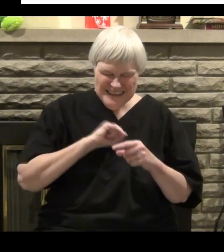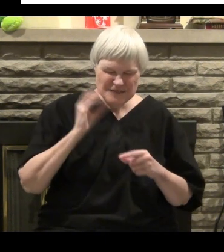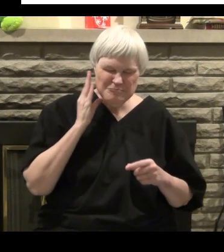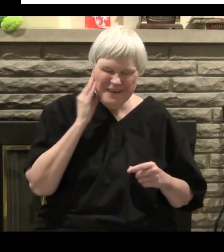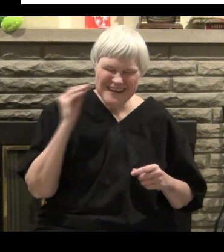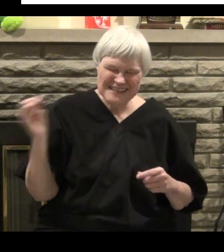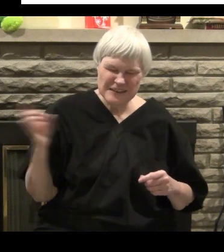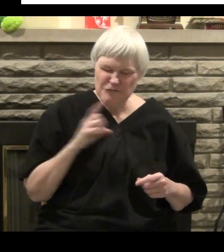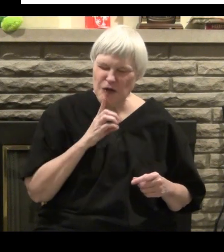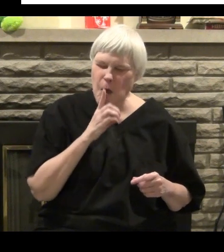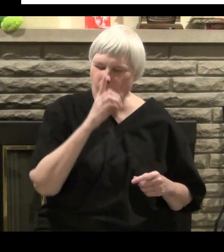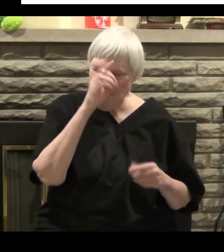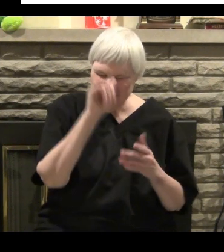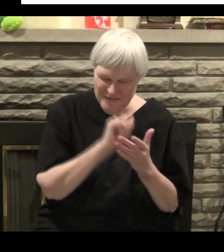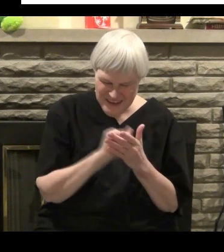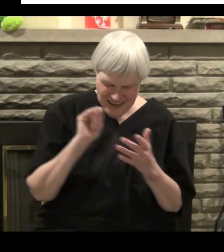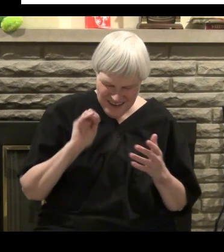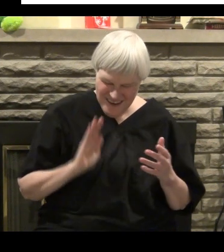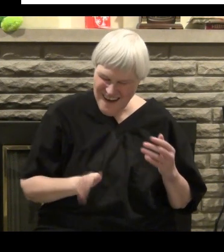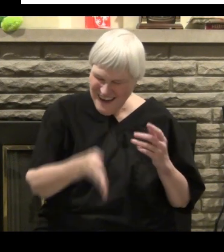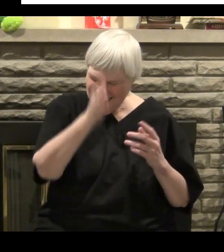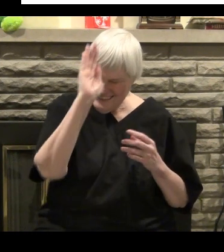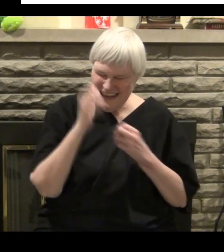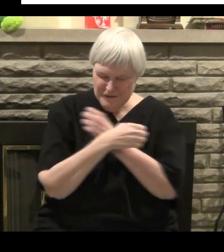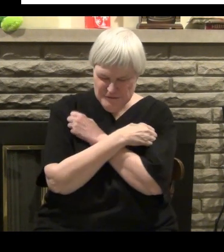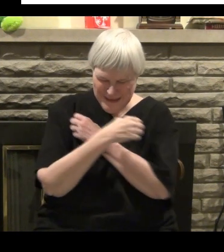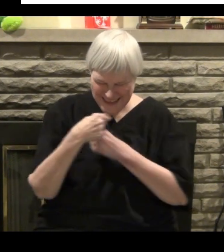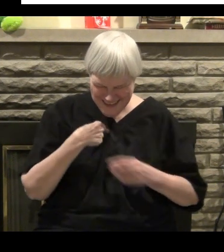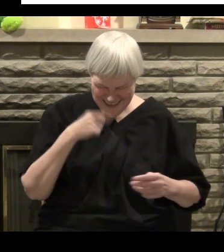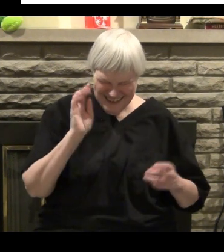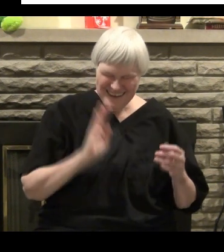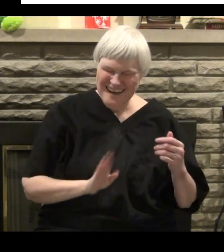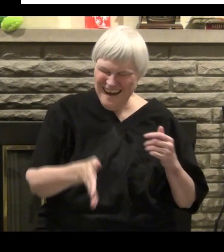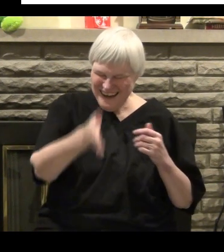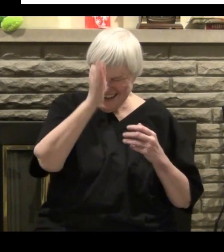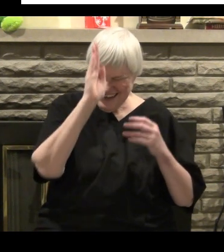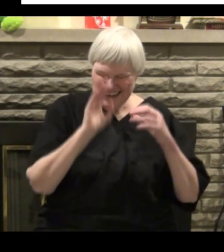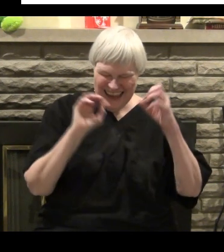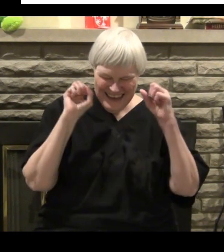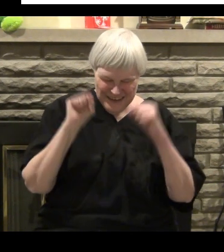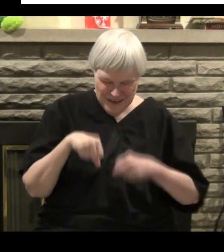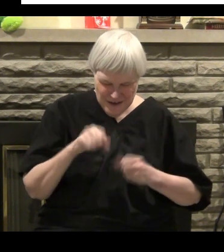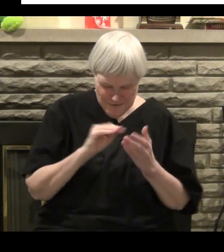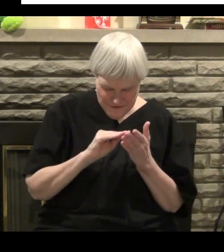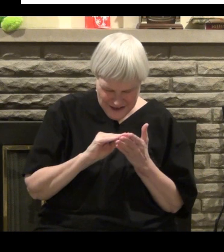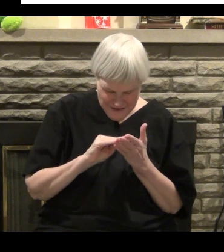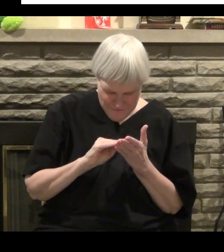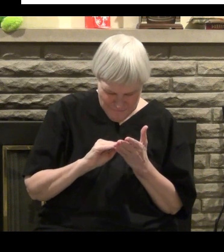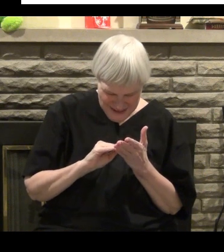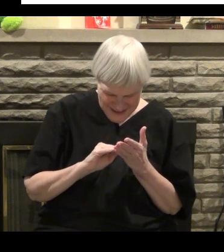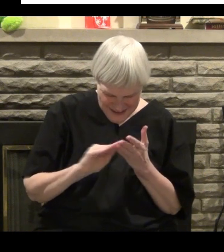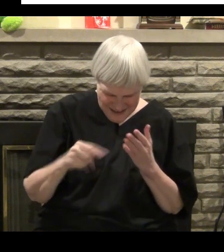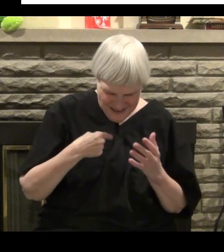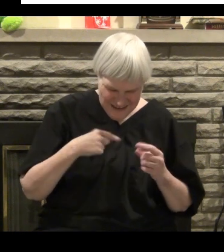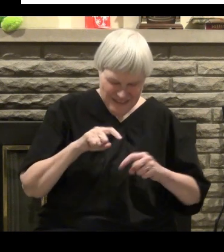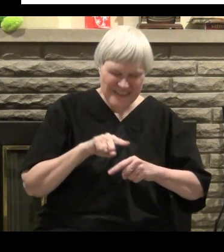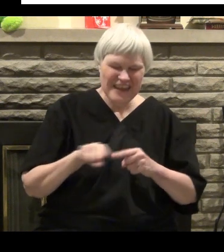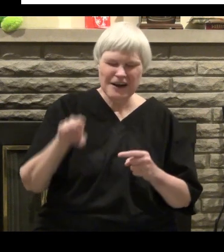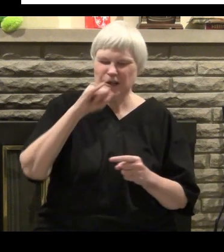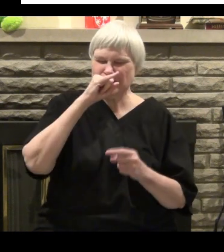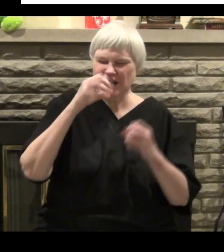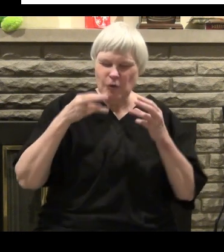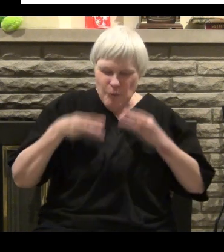lost and going to burn in hell forever. But now all of a sudden I'm experiencing the fact that there is a loving, forgiving God